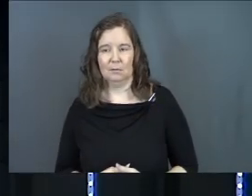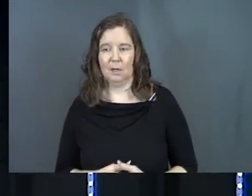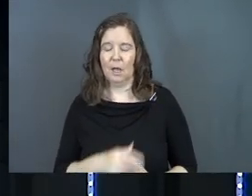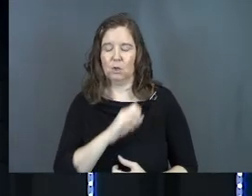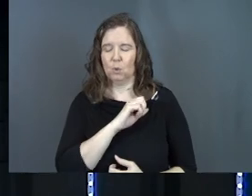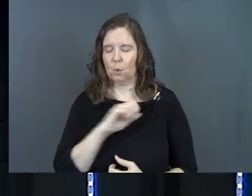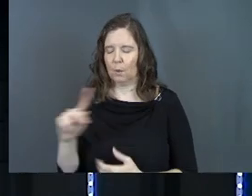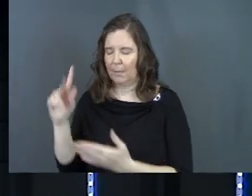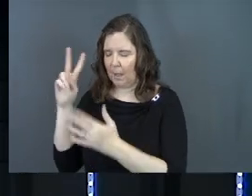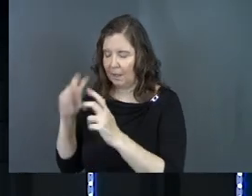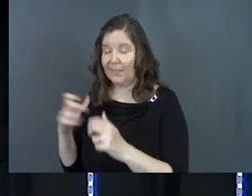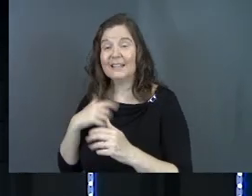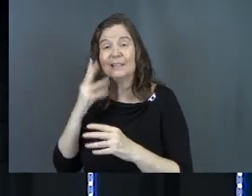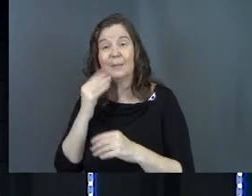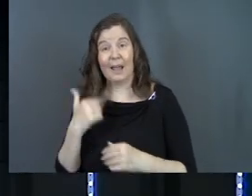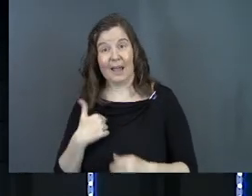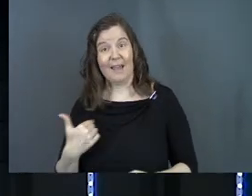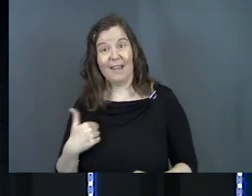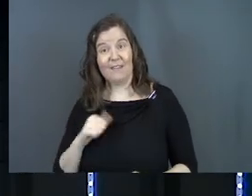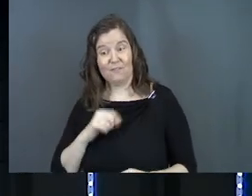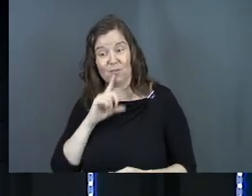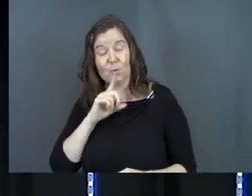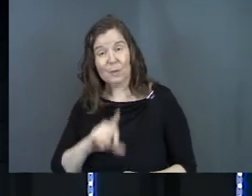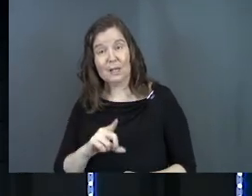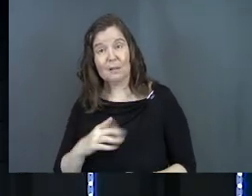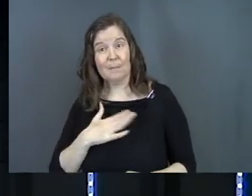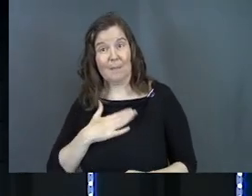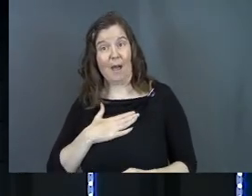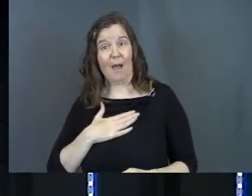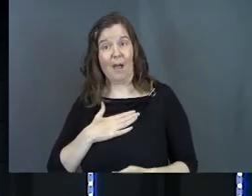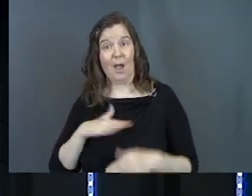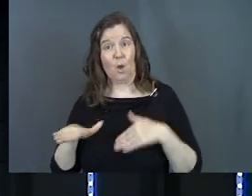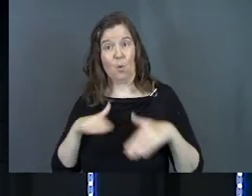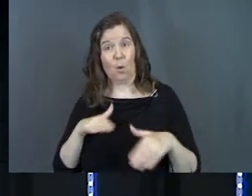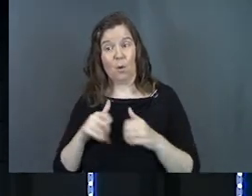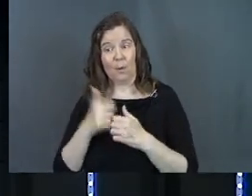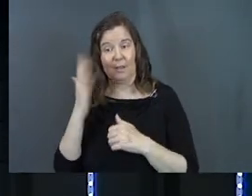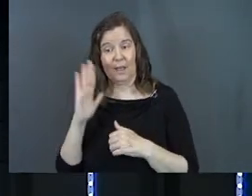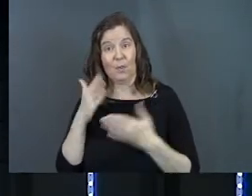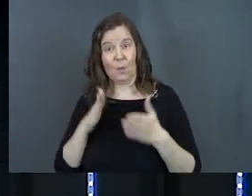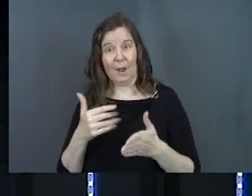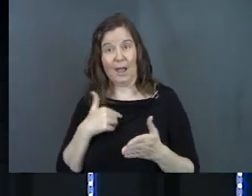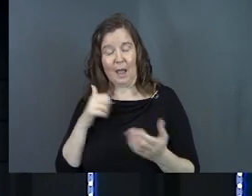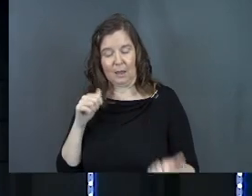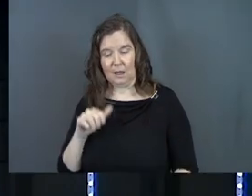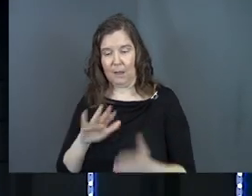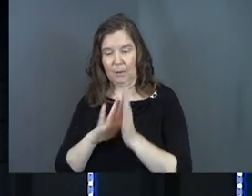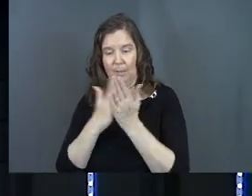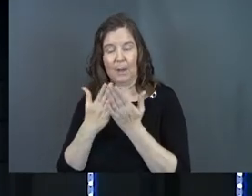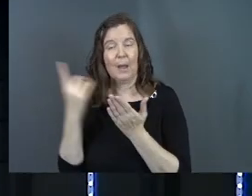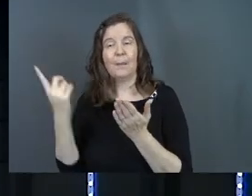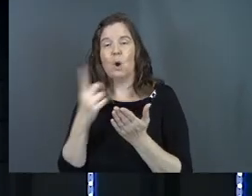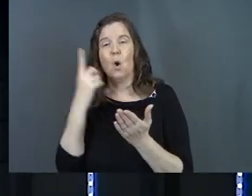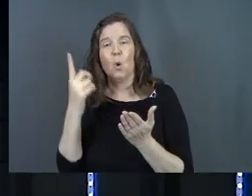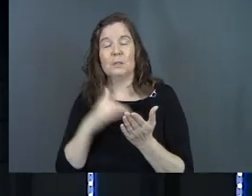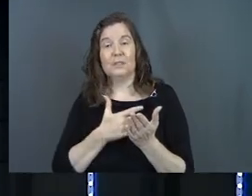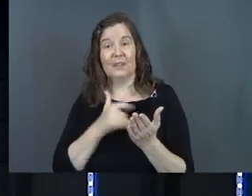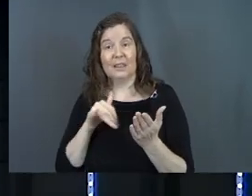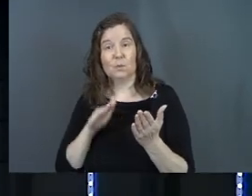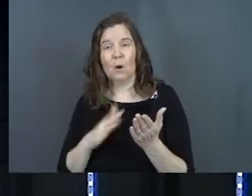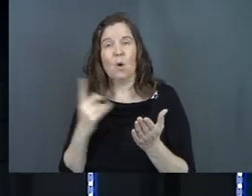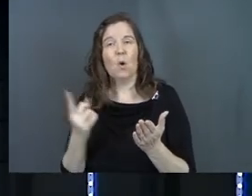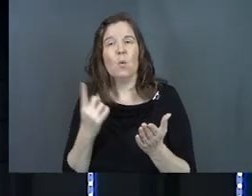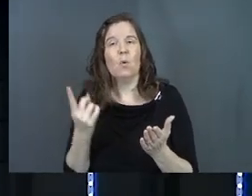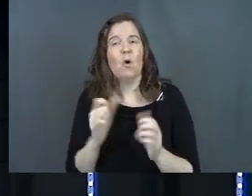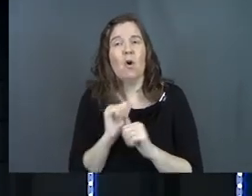And you go back to that. This is the experience I have. This is for real. My walk and the way that I come to the Bible. I'm always feeling